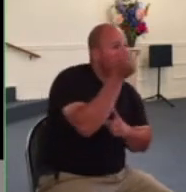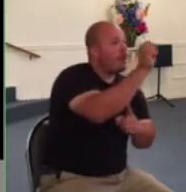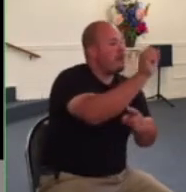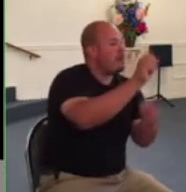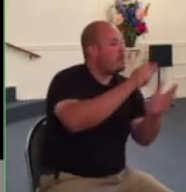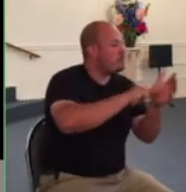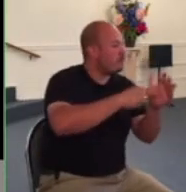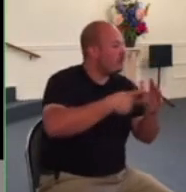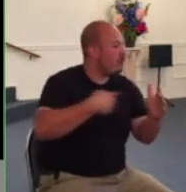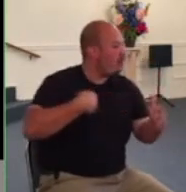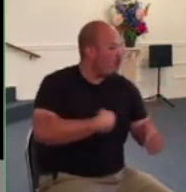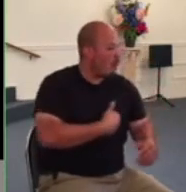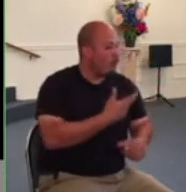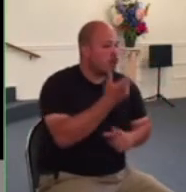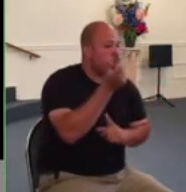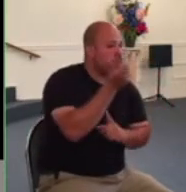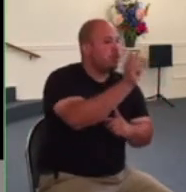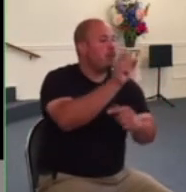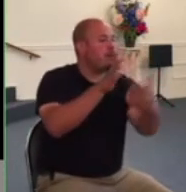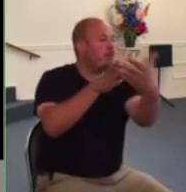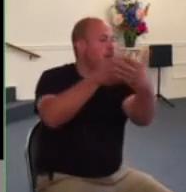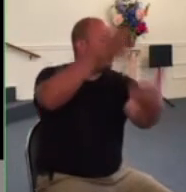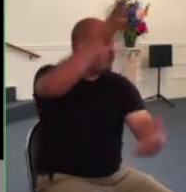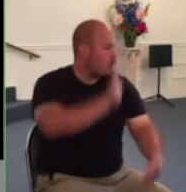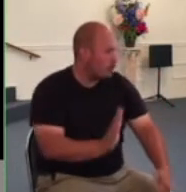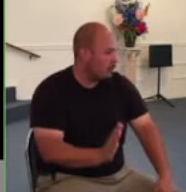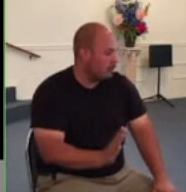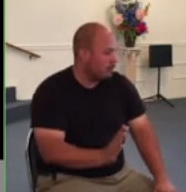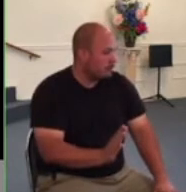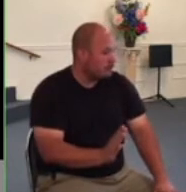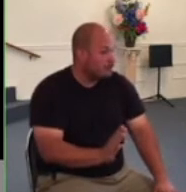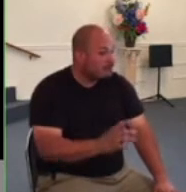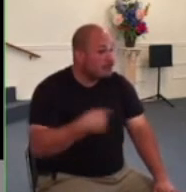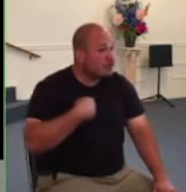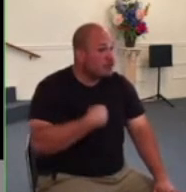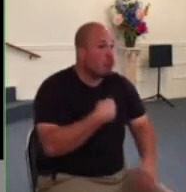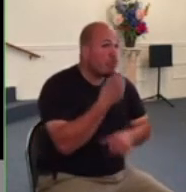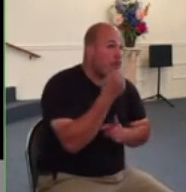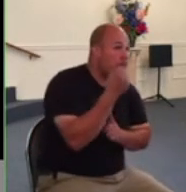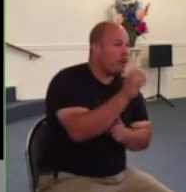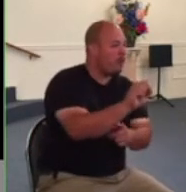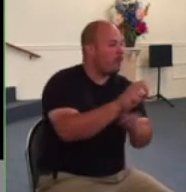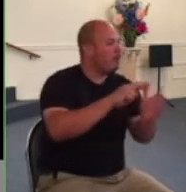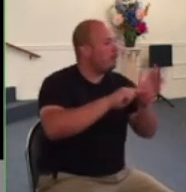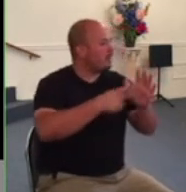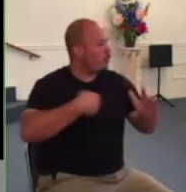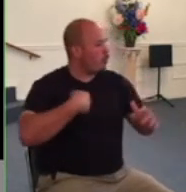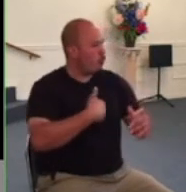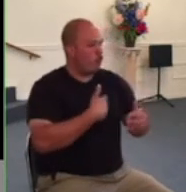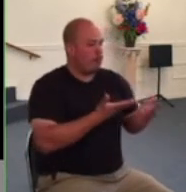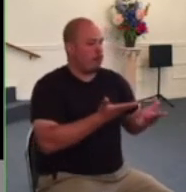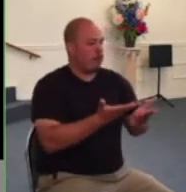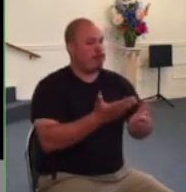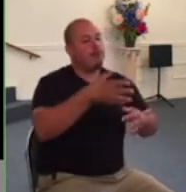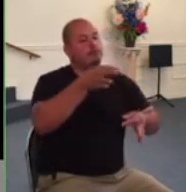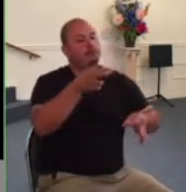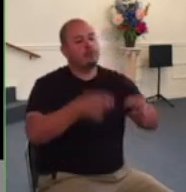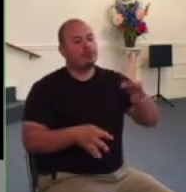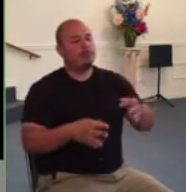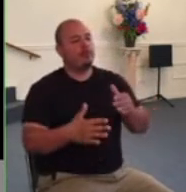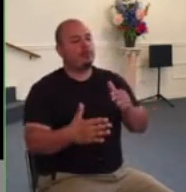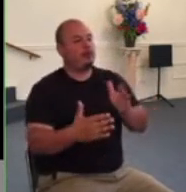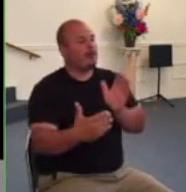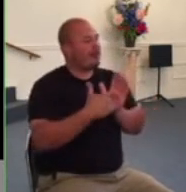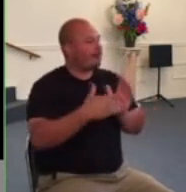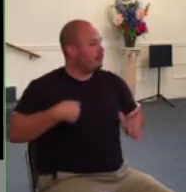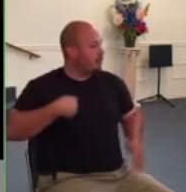judgment on themselves for rulers hold no terror for those who do right but for those who do wrong do you want to